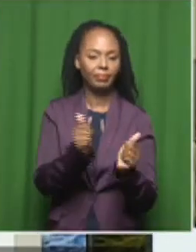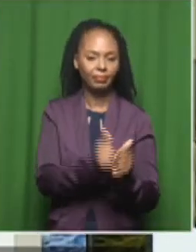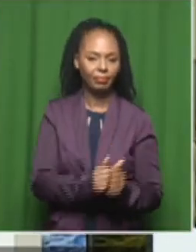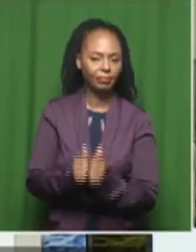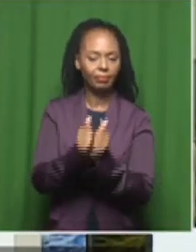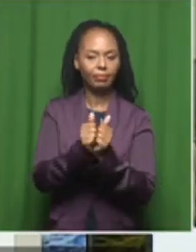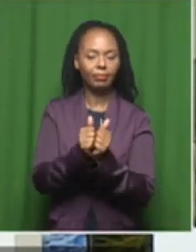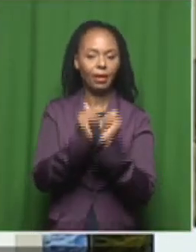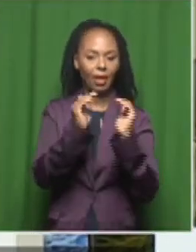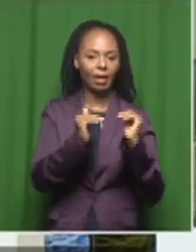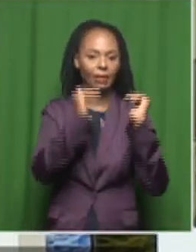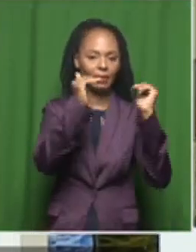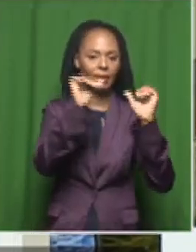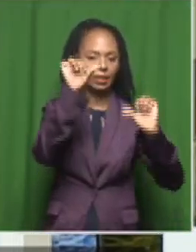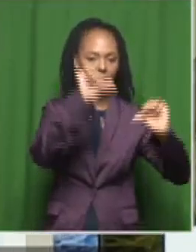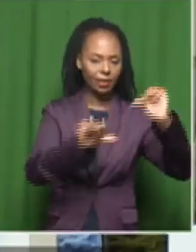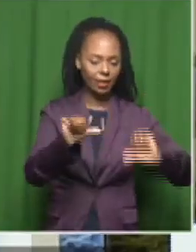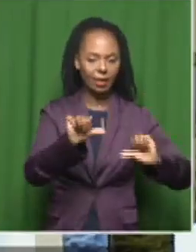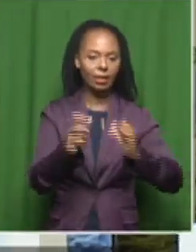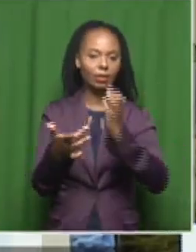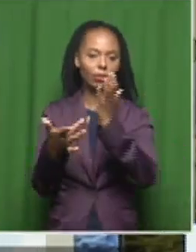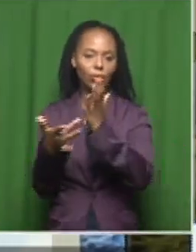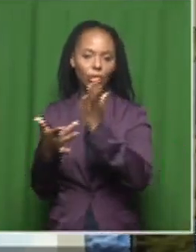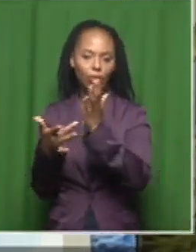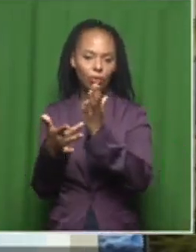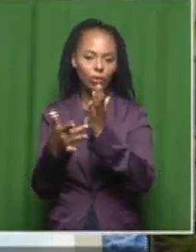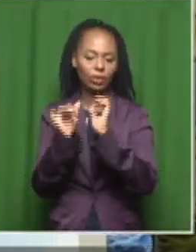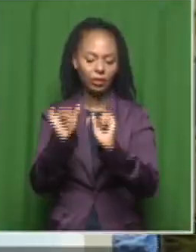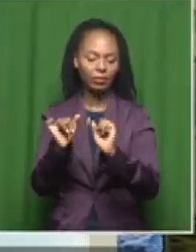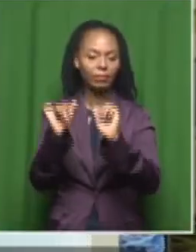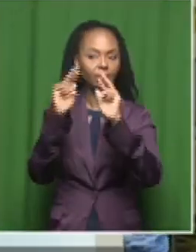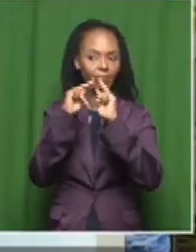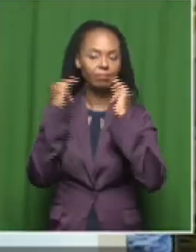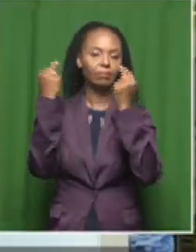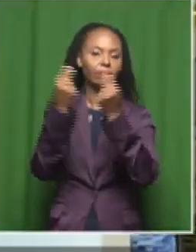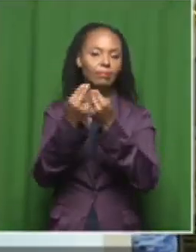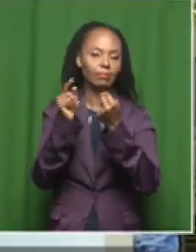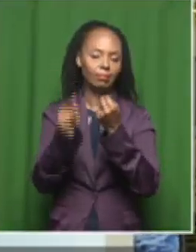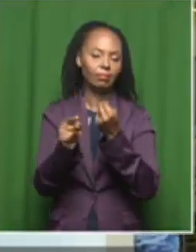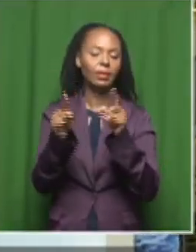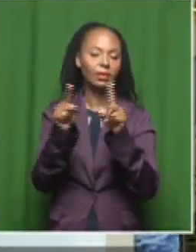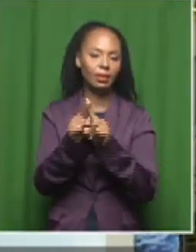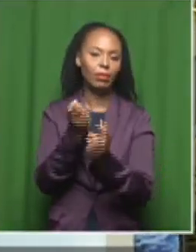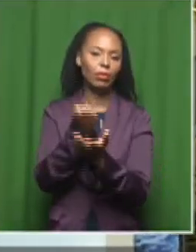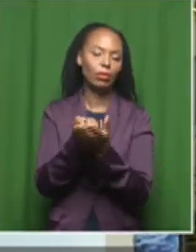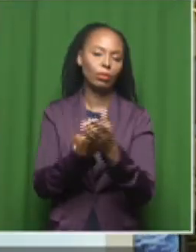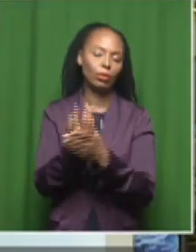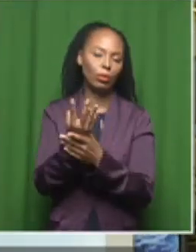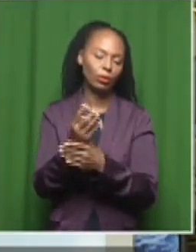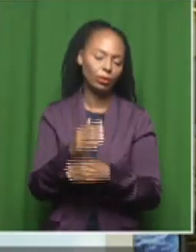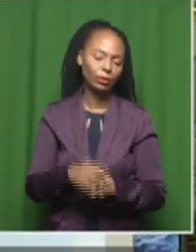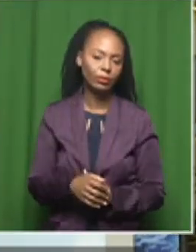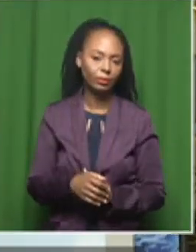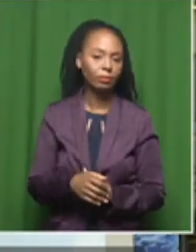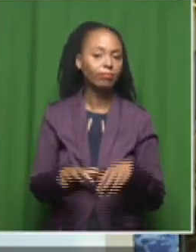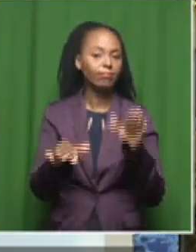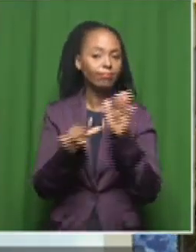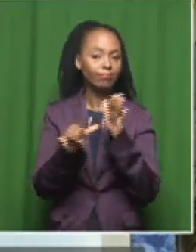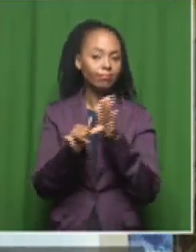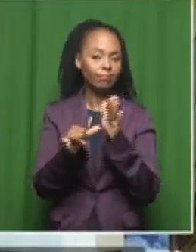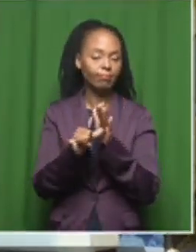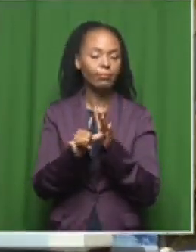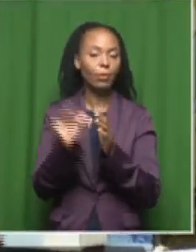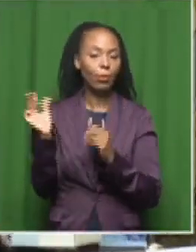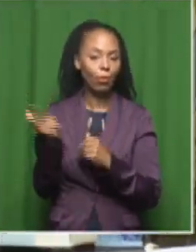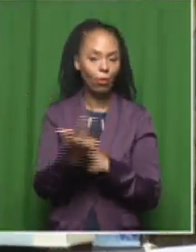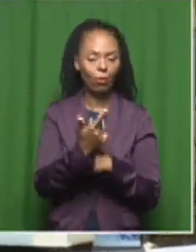advancement in science and technology of a nation and, of course, its economic growth. So it is important for every